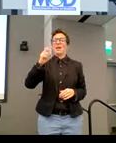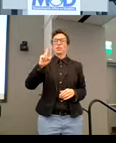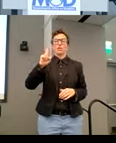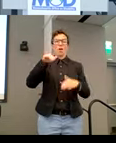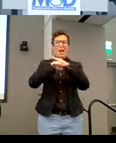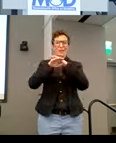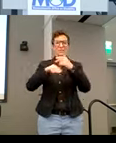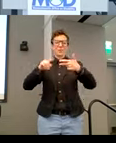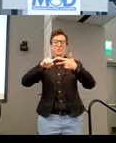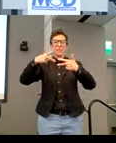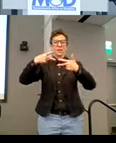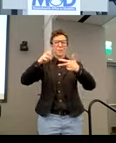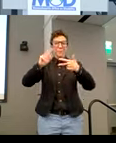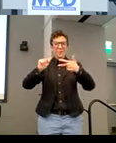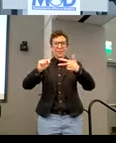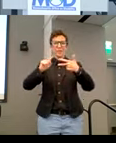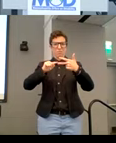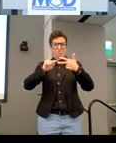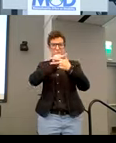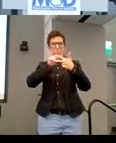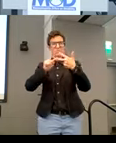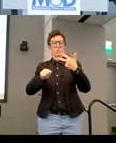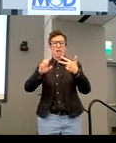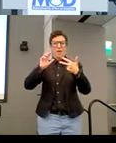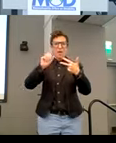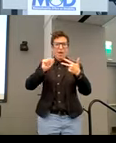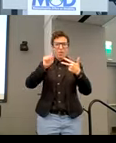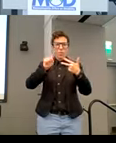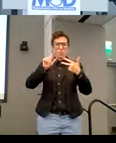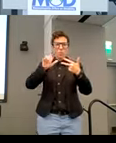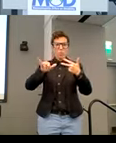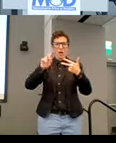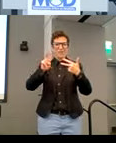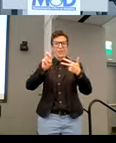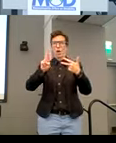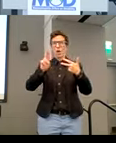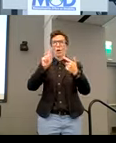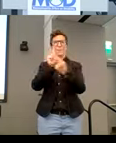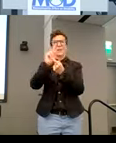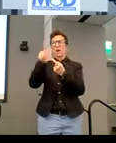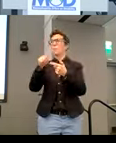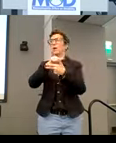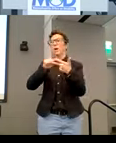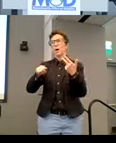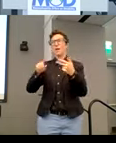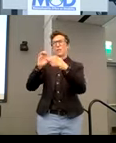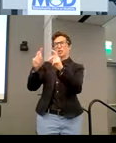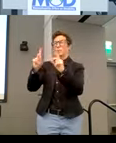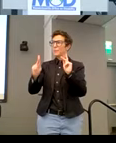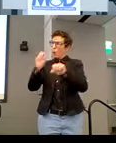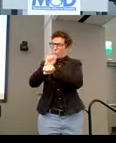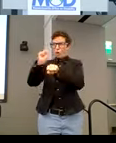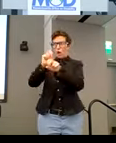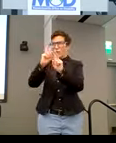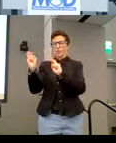on Employment and Accessible Technology. So there's the accessible VR virtual reality meetup. People are working on these issues, so